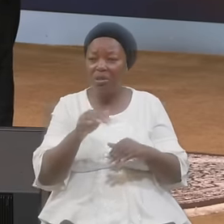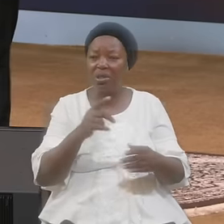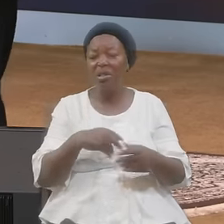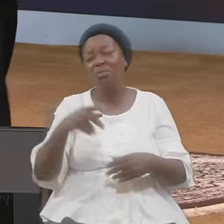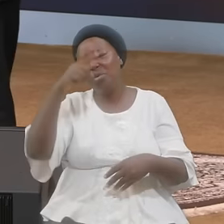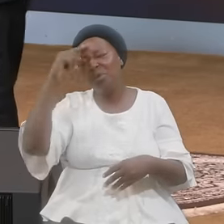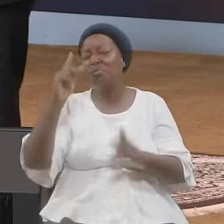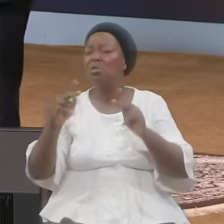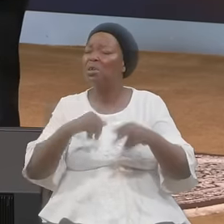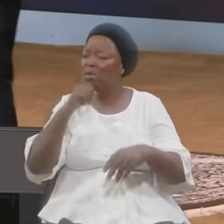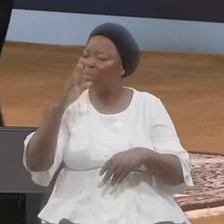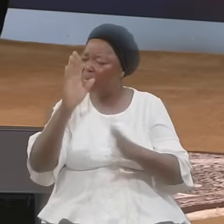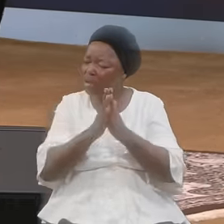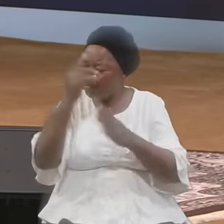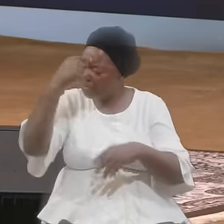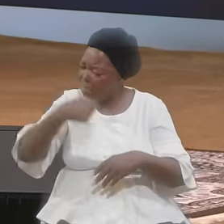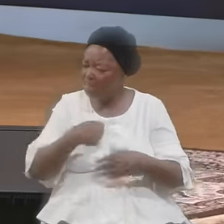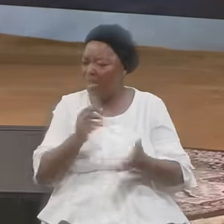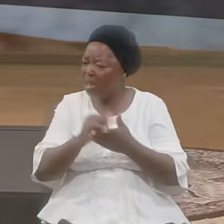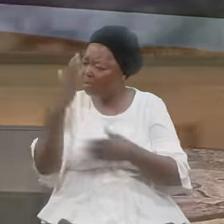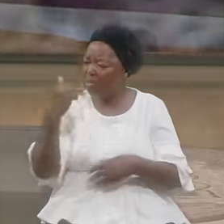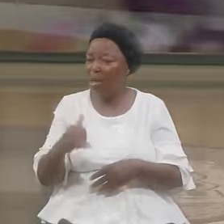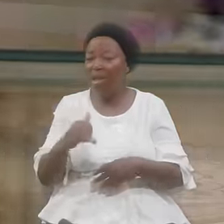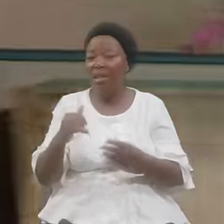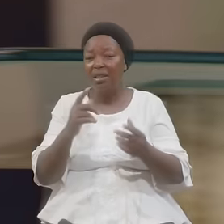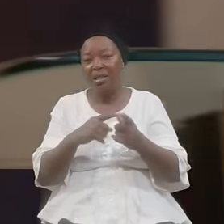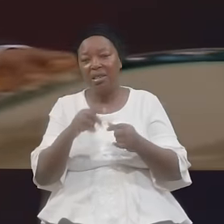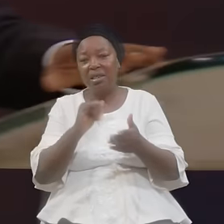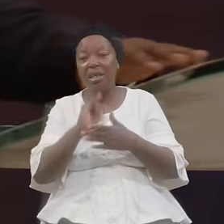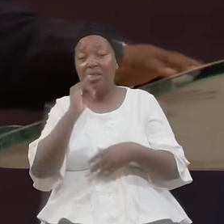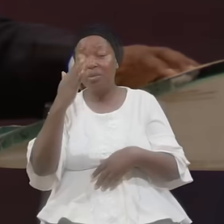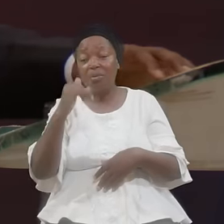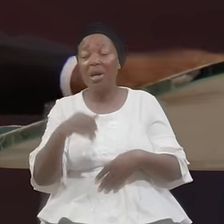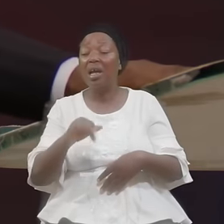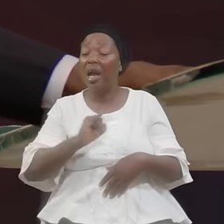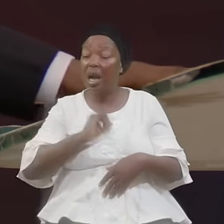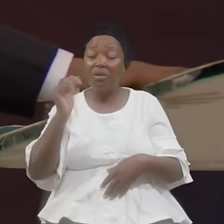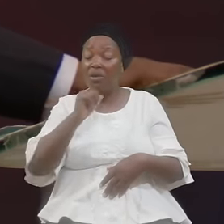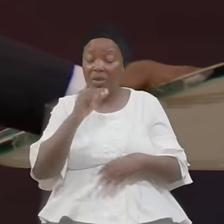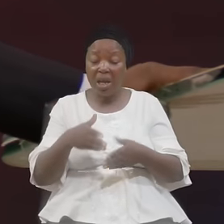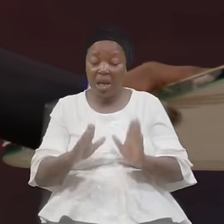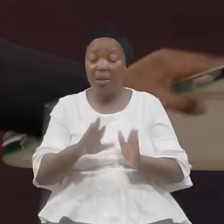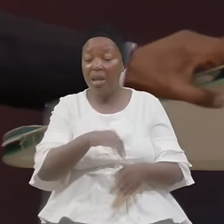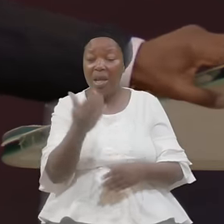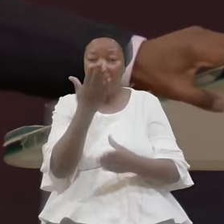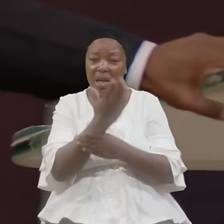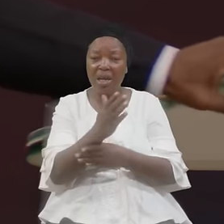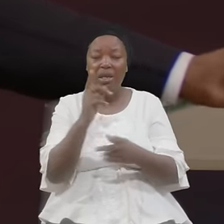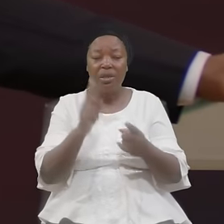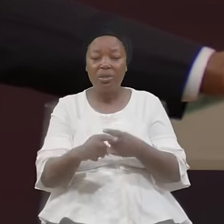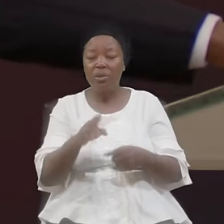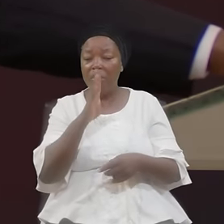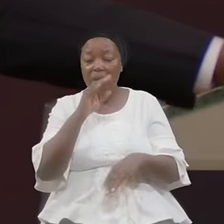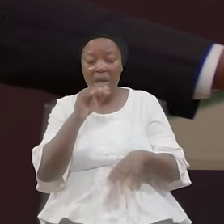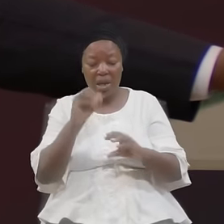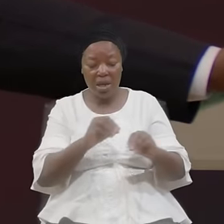Me You Should Pray For Yourself That's Why I Wouldn't Allow Any Hand Just Be Laid